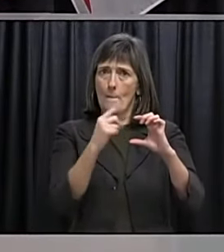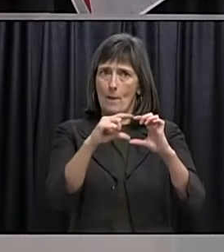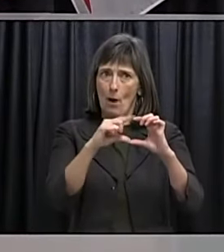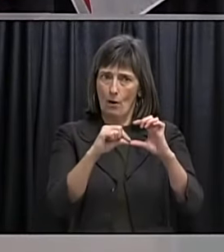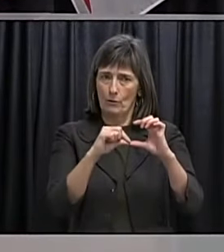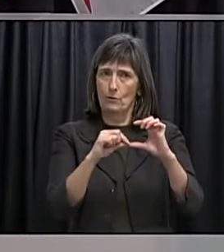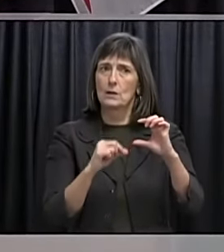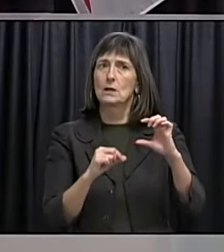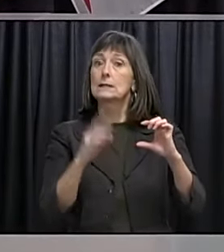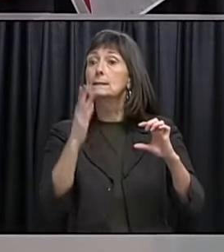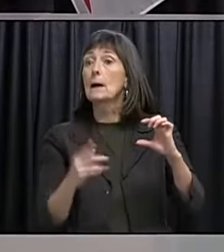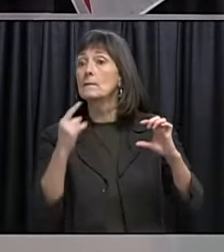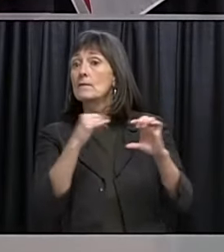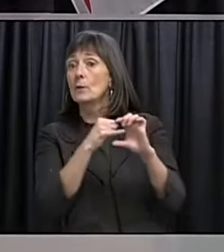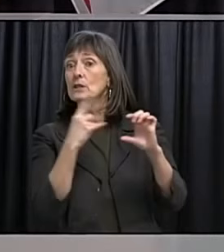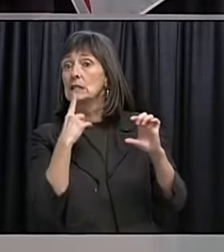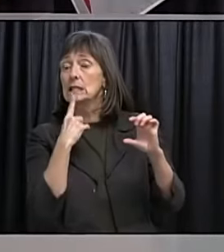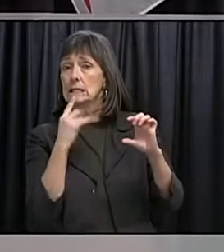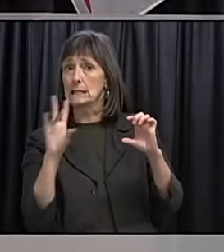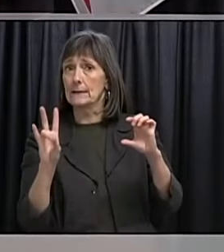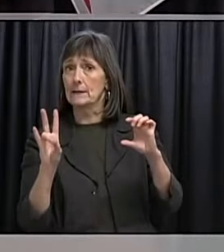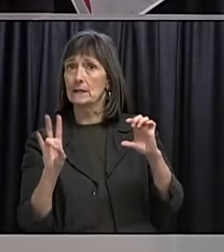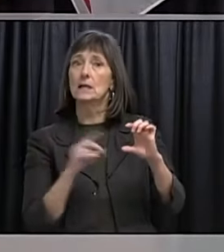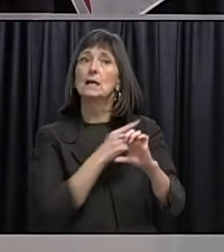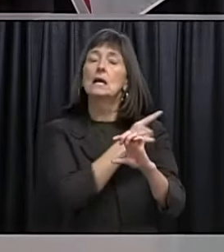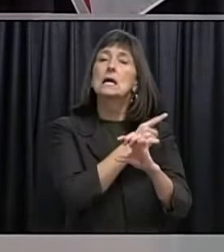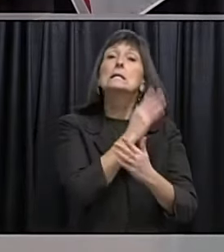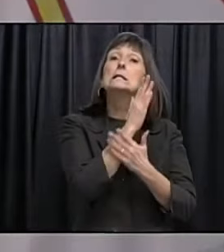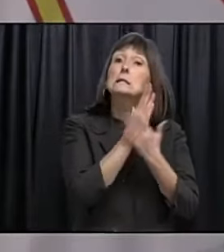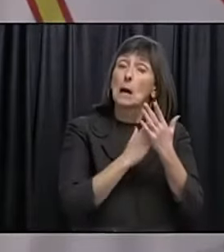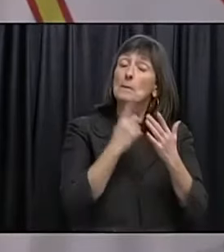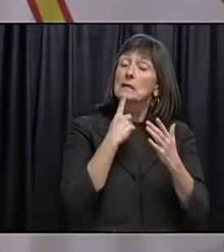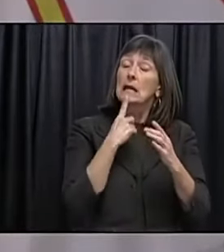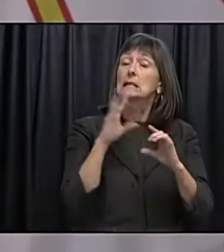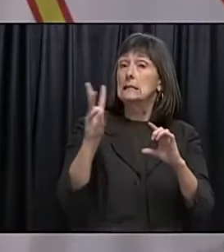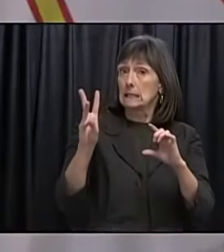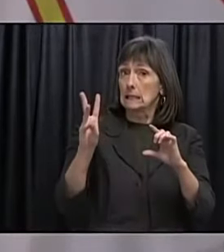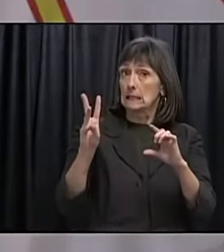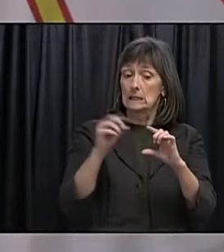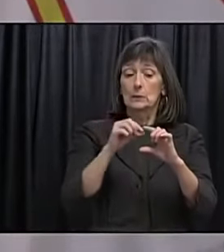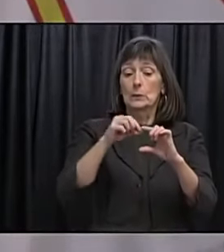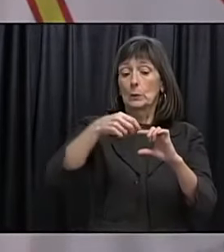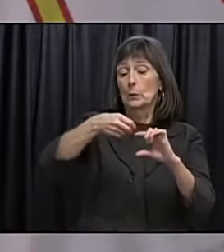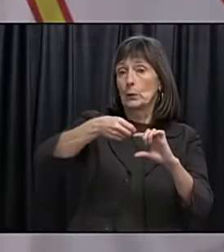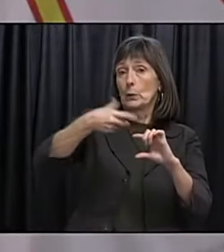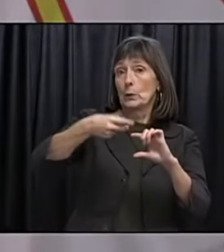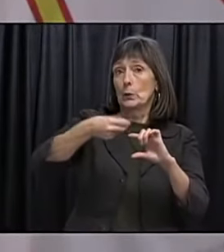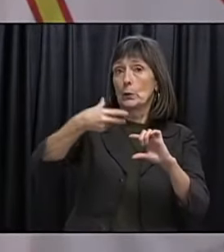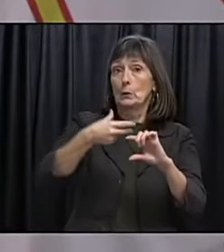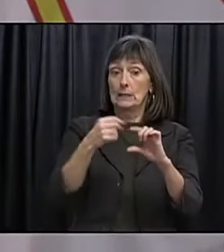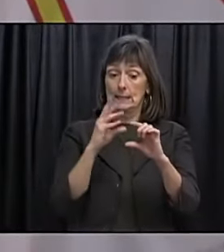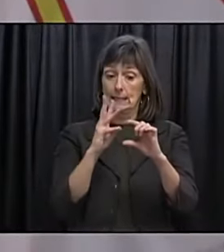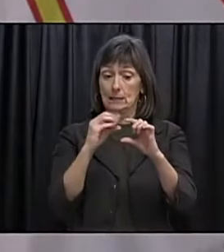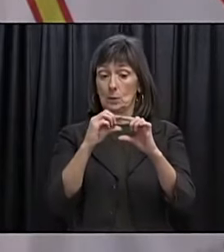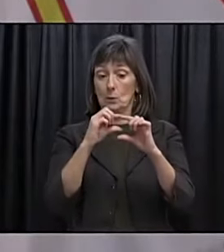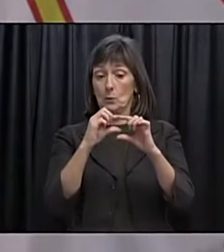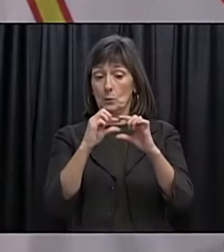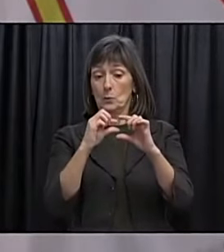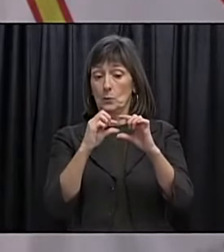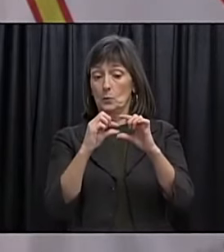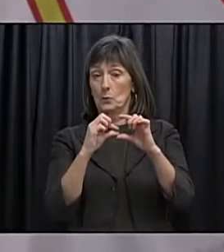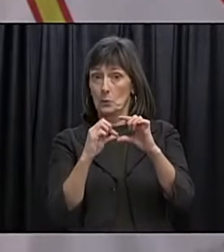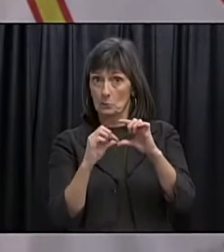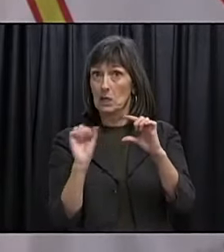So. We've been. We're aware. Of being able. get six doses. Out of a vial. And certainly. You know. We're.